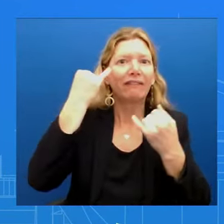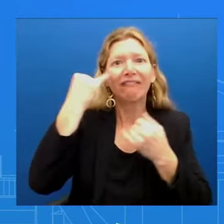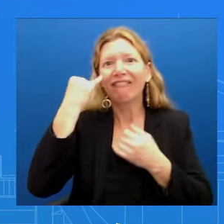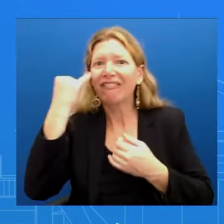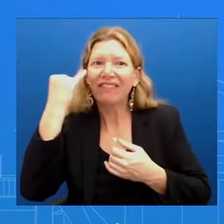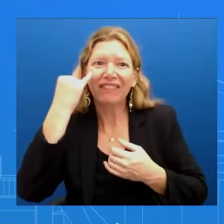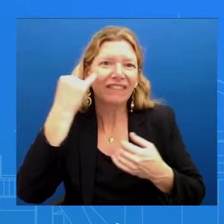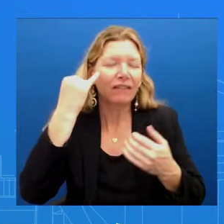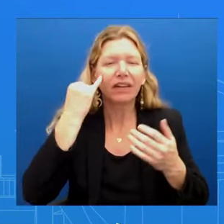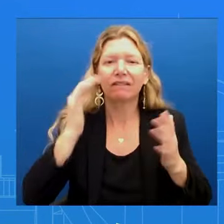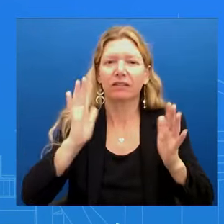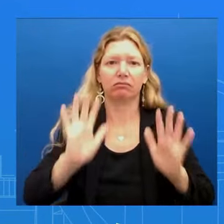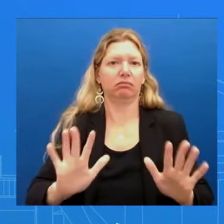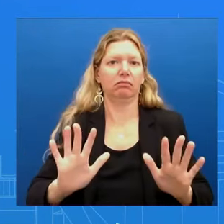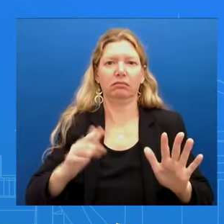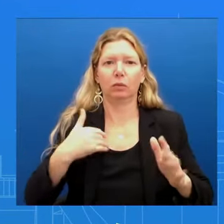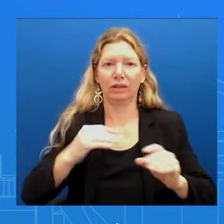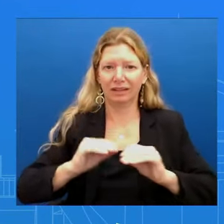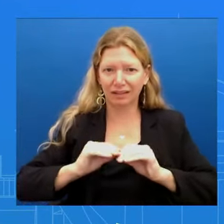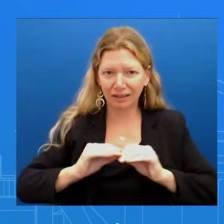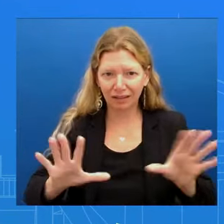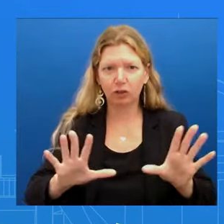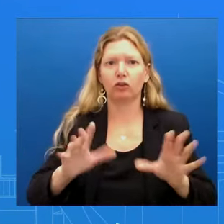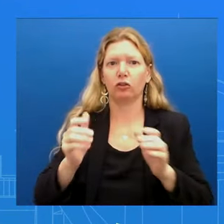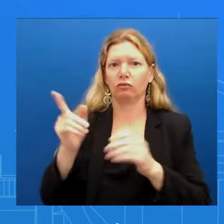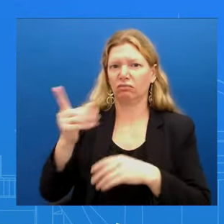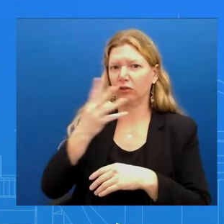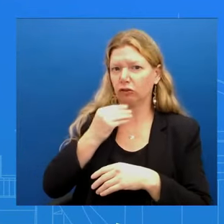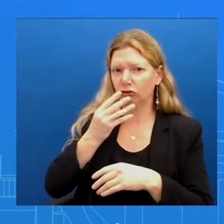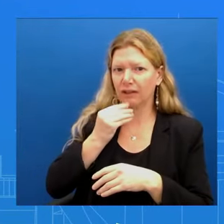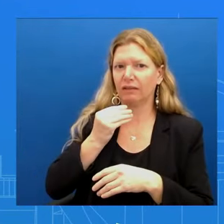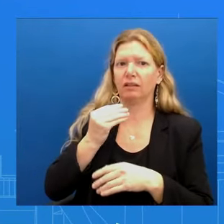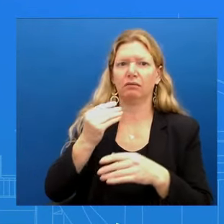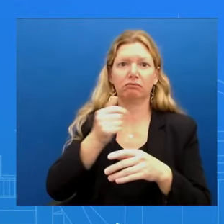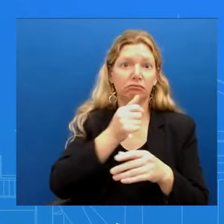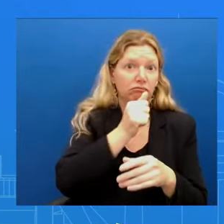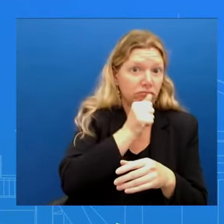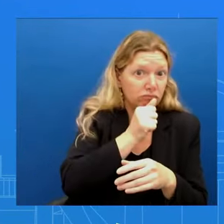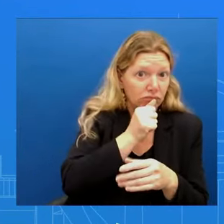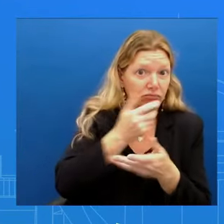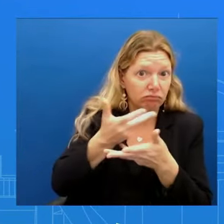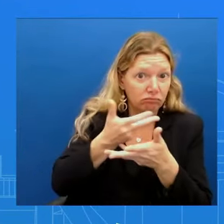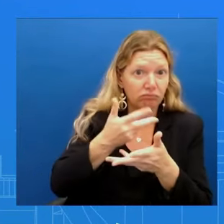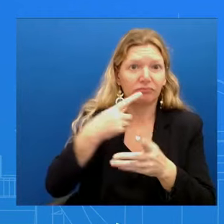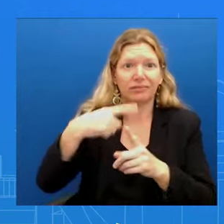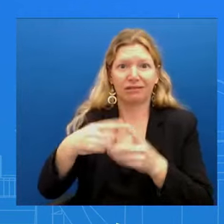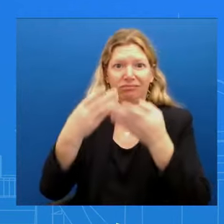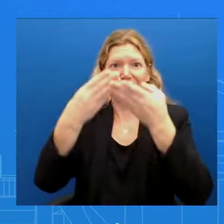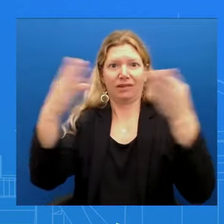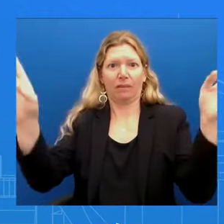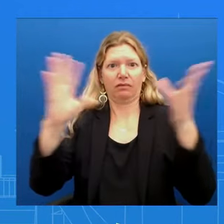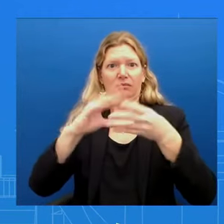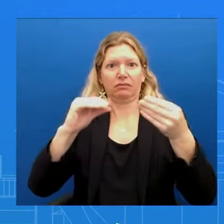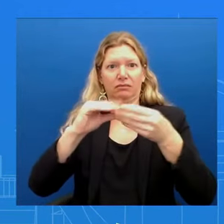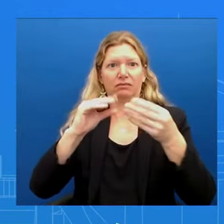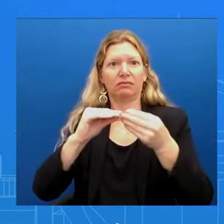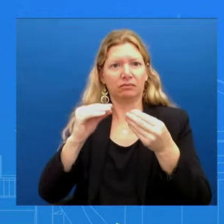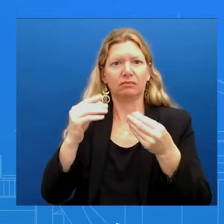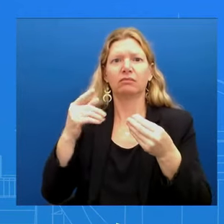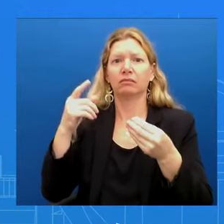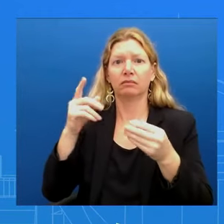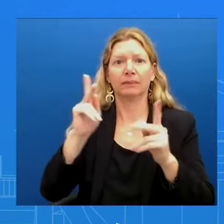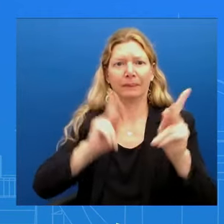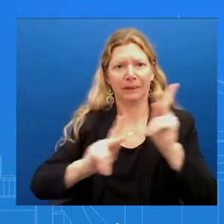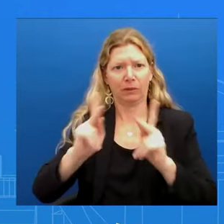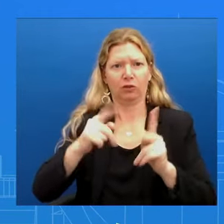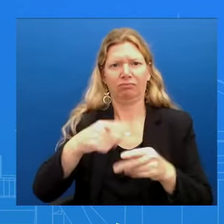people that are down there near Rafah And we're going to continue to, as I mentioned to Trevor, we're going to continue to support Israel They